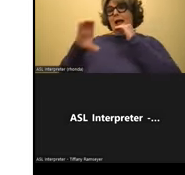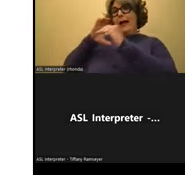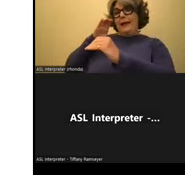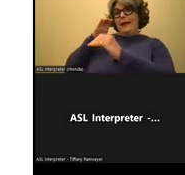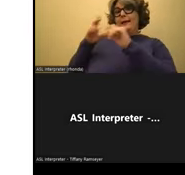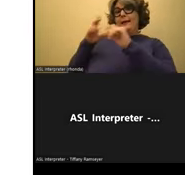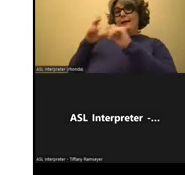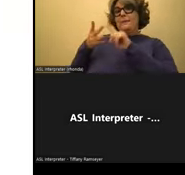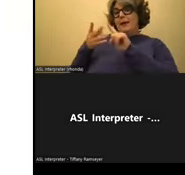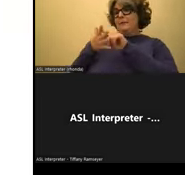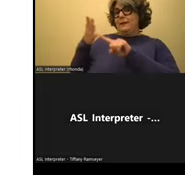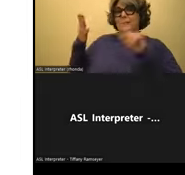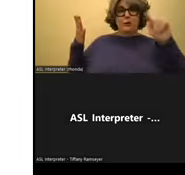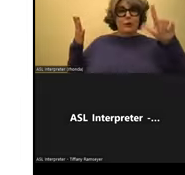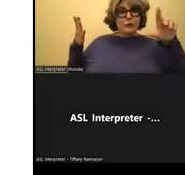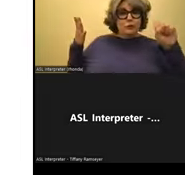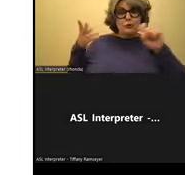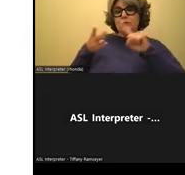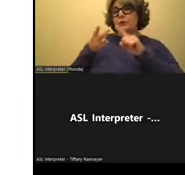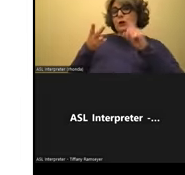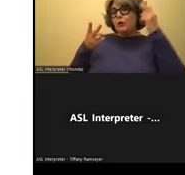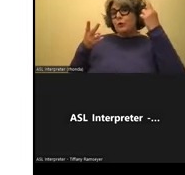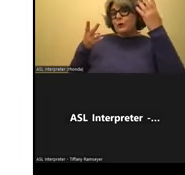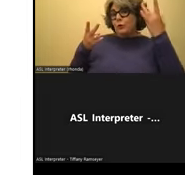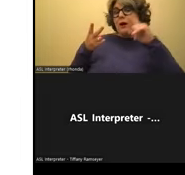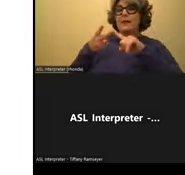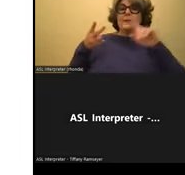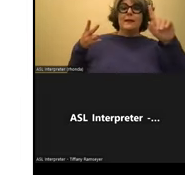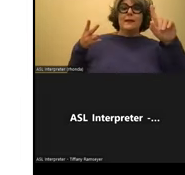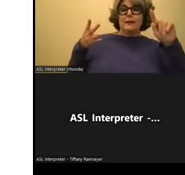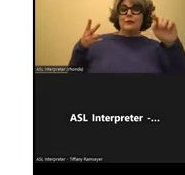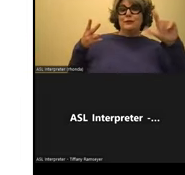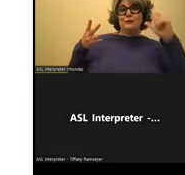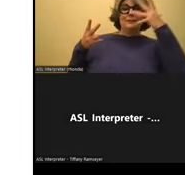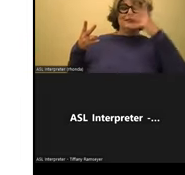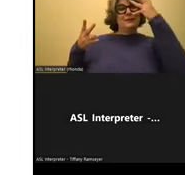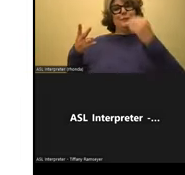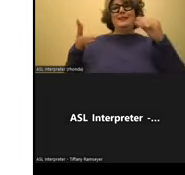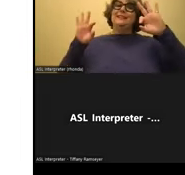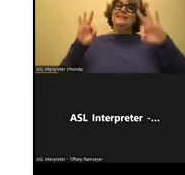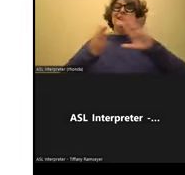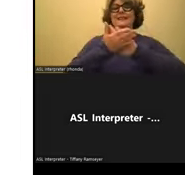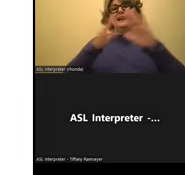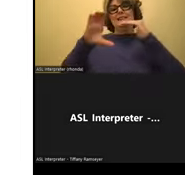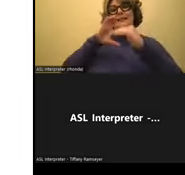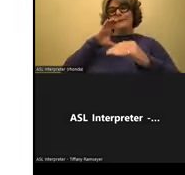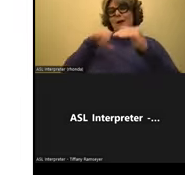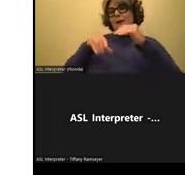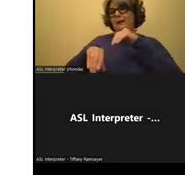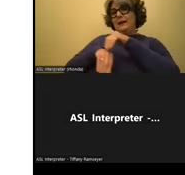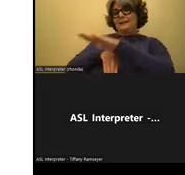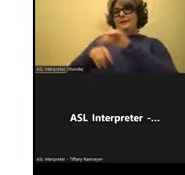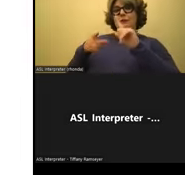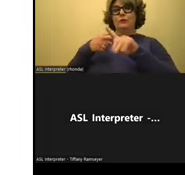specialist, I say these are the tools that they use and these are the reasons why they use it. And I make it look pretty. And, you know, it's a nice little email for them to look at.